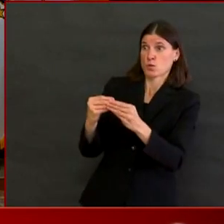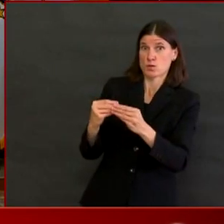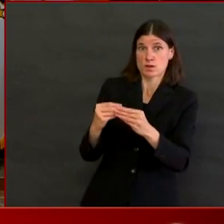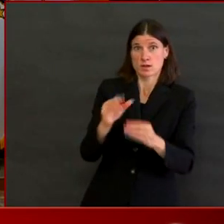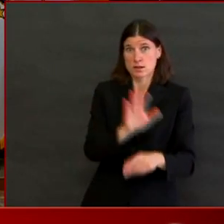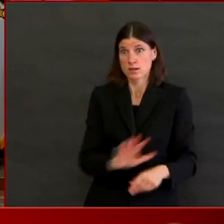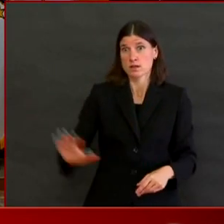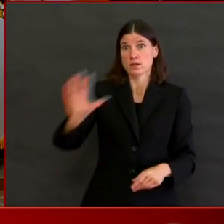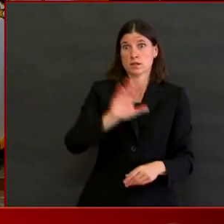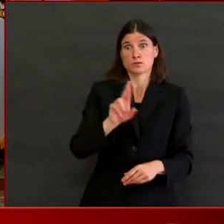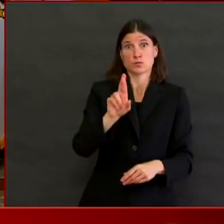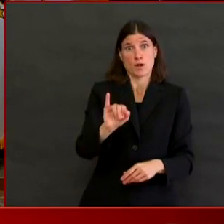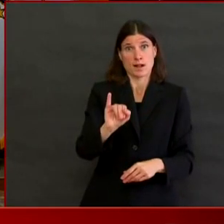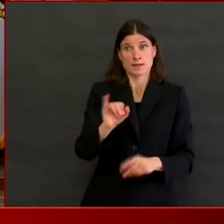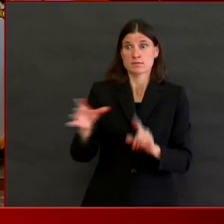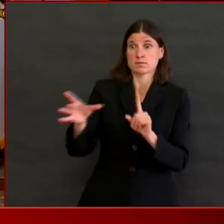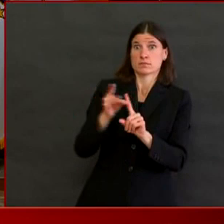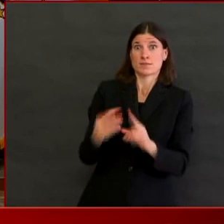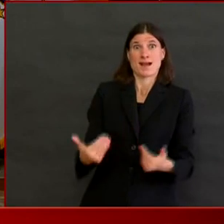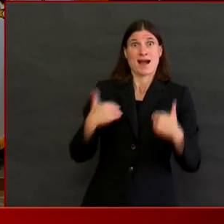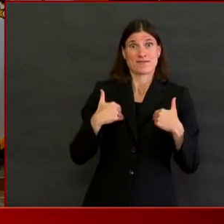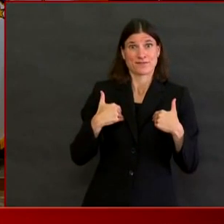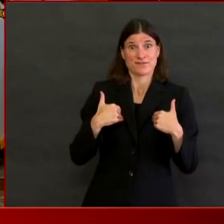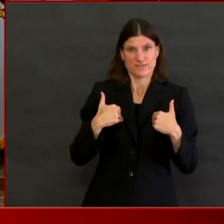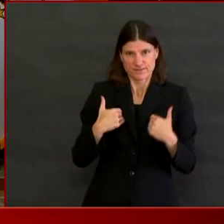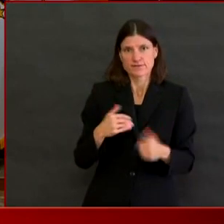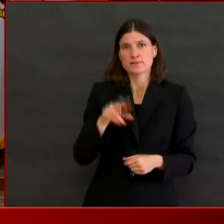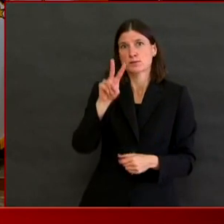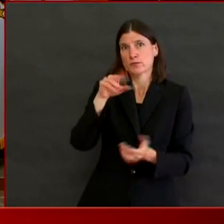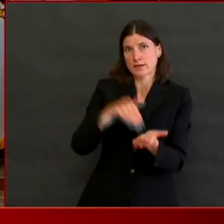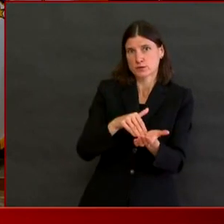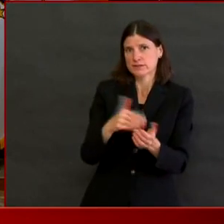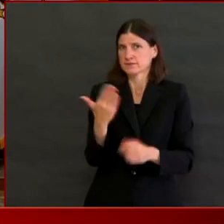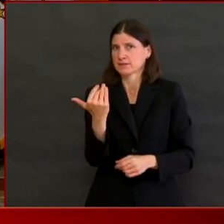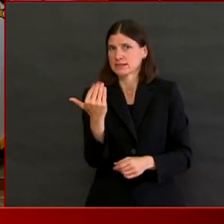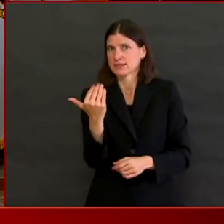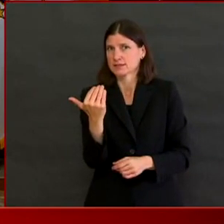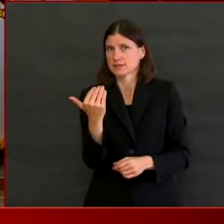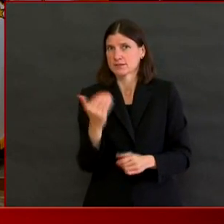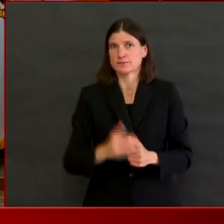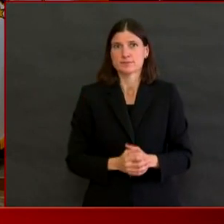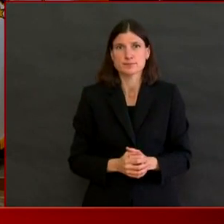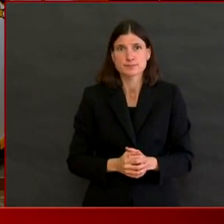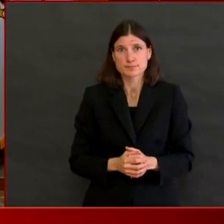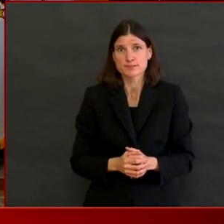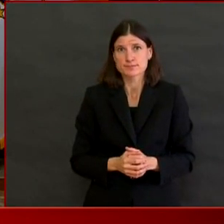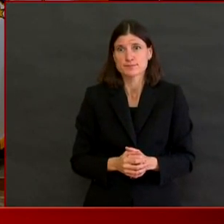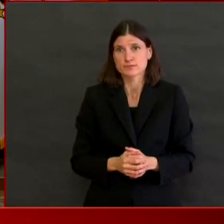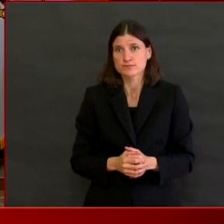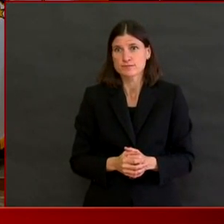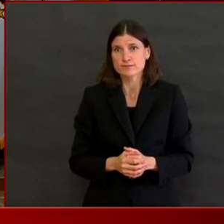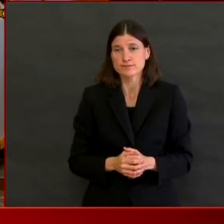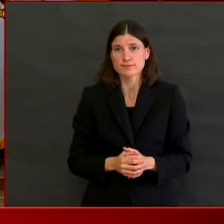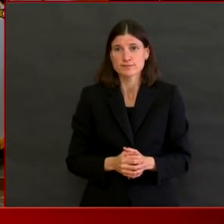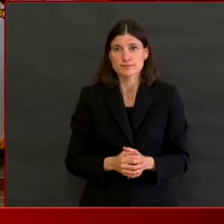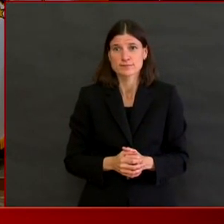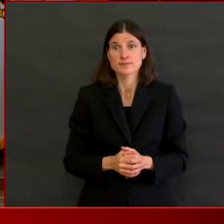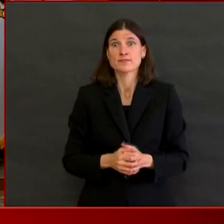As the governor also shared, we sadly have six additional fatalities to report.